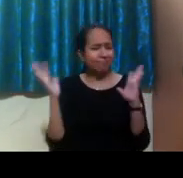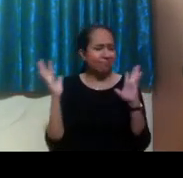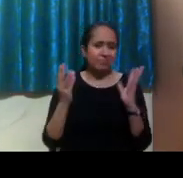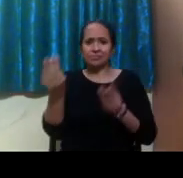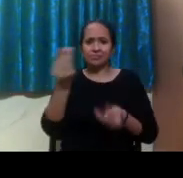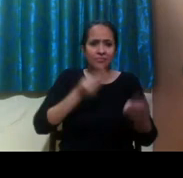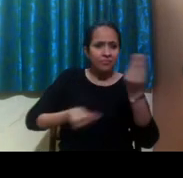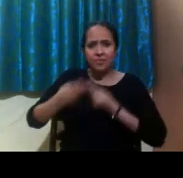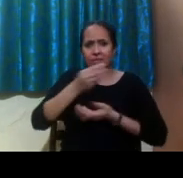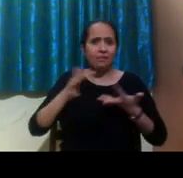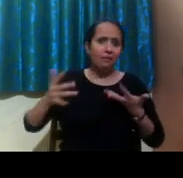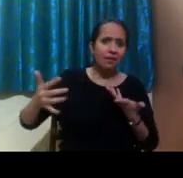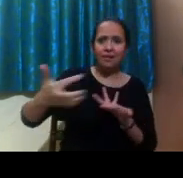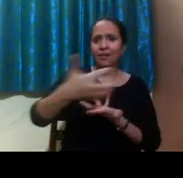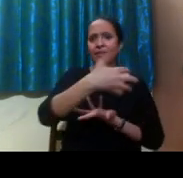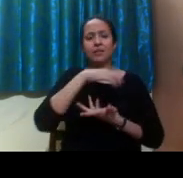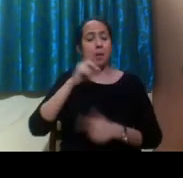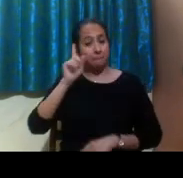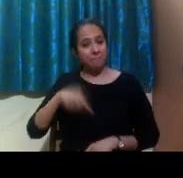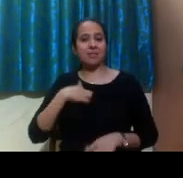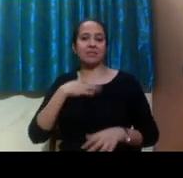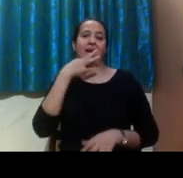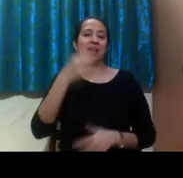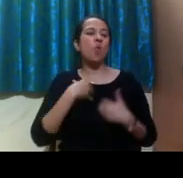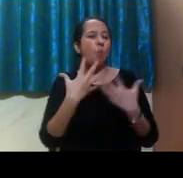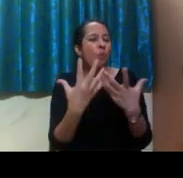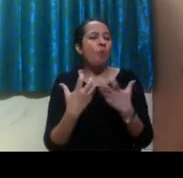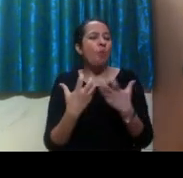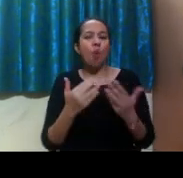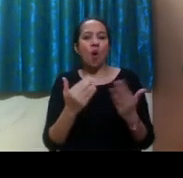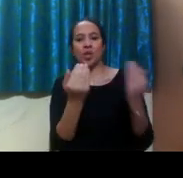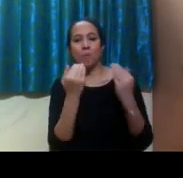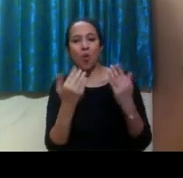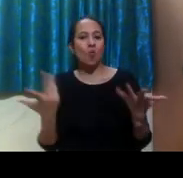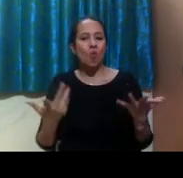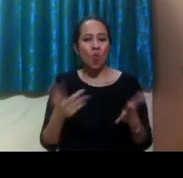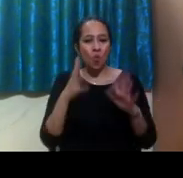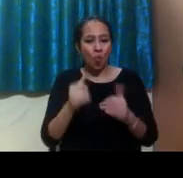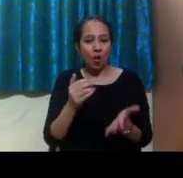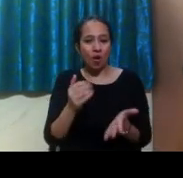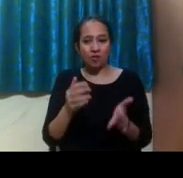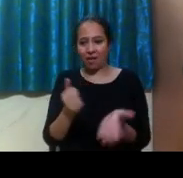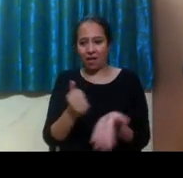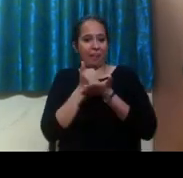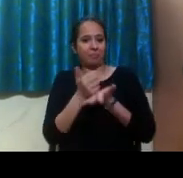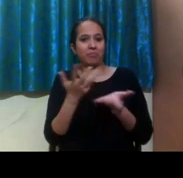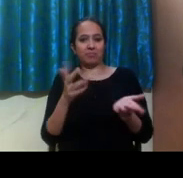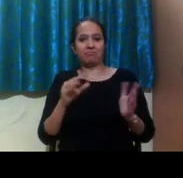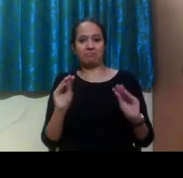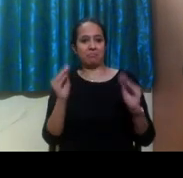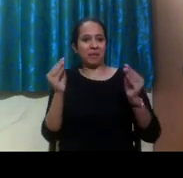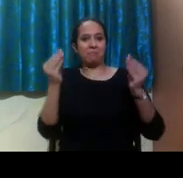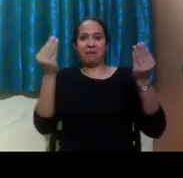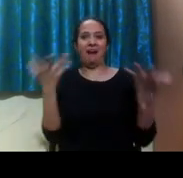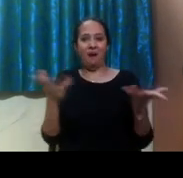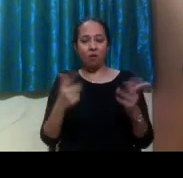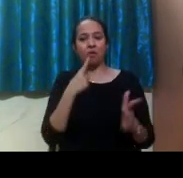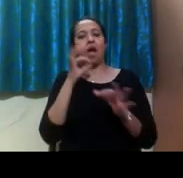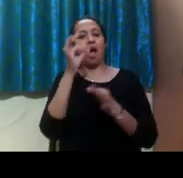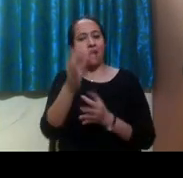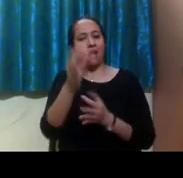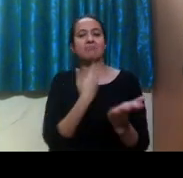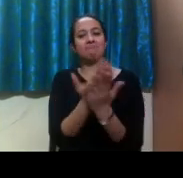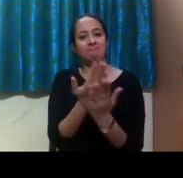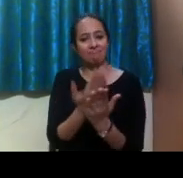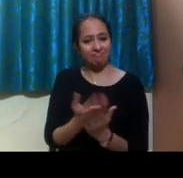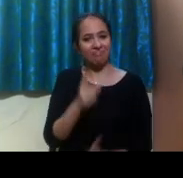request for accommodations when you need them. Um, it's always a good experience. And I've